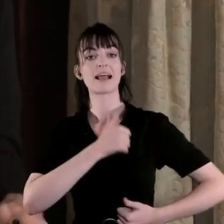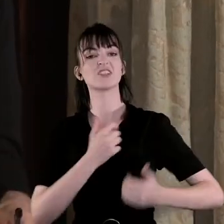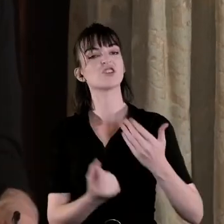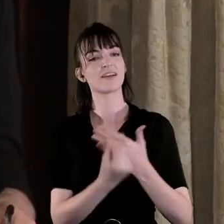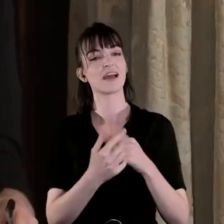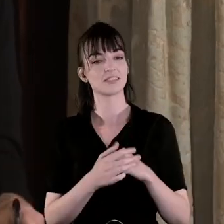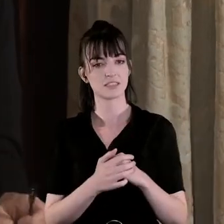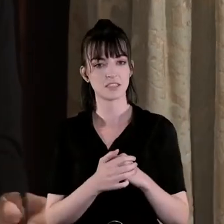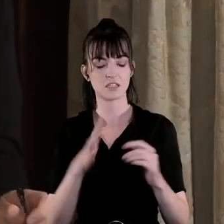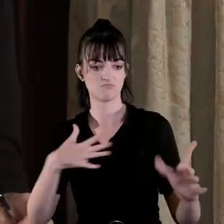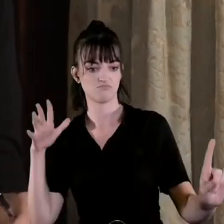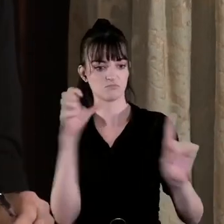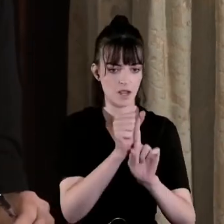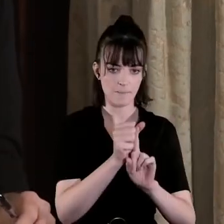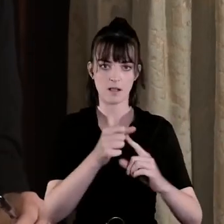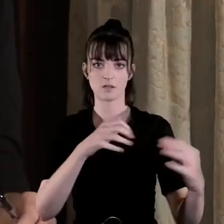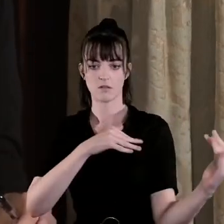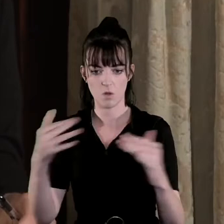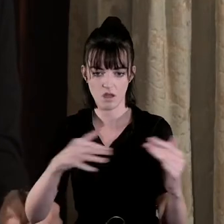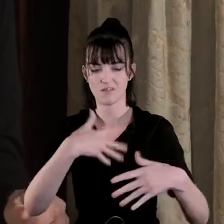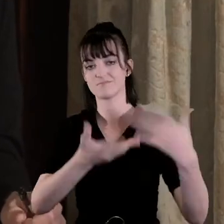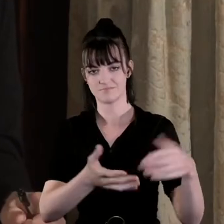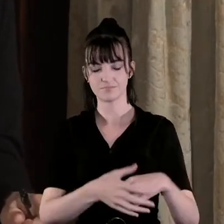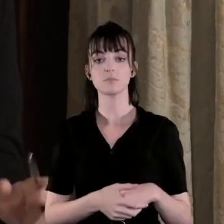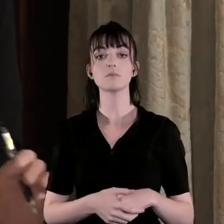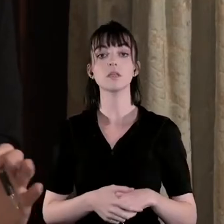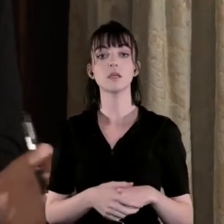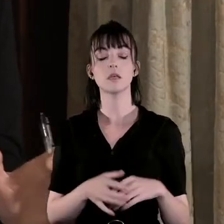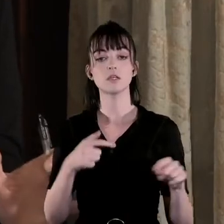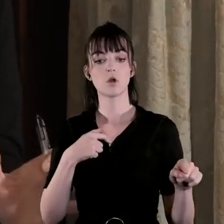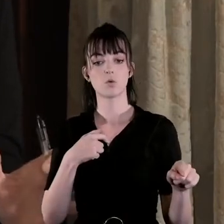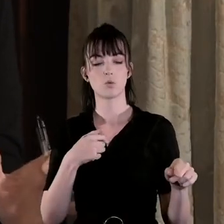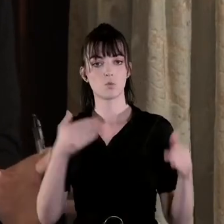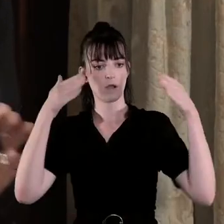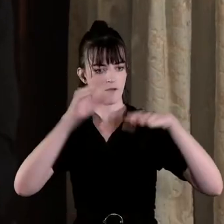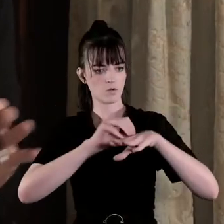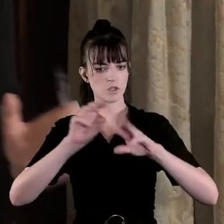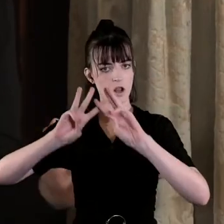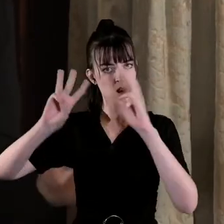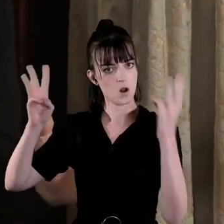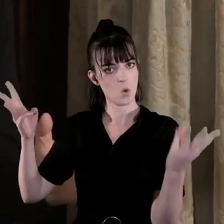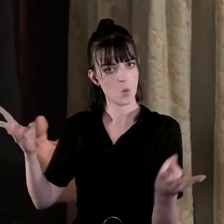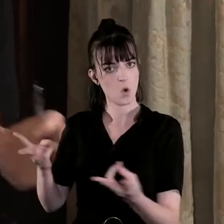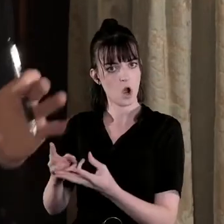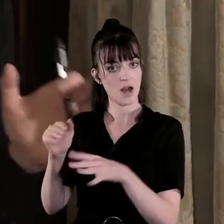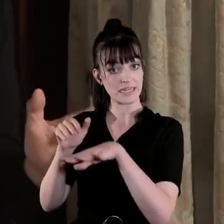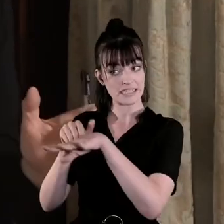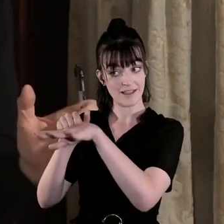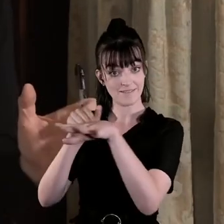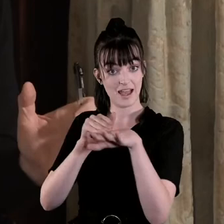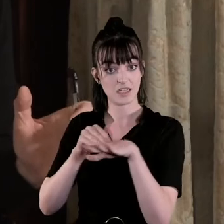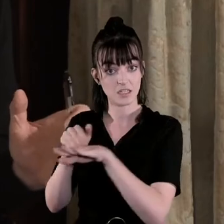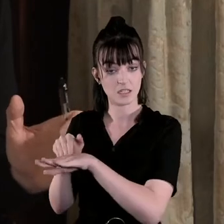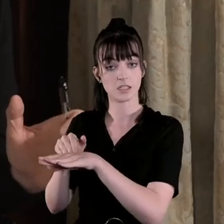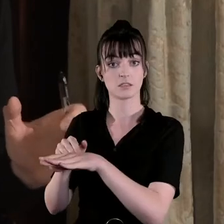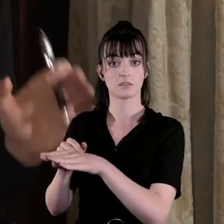ambushes and reprisals and so on and the way in which the wider world is being transformed and the impact that that is having in terms of